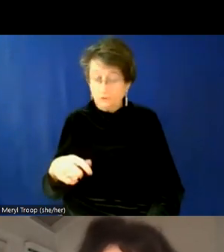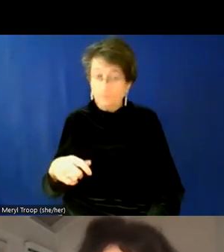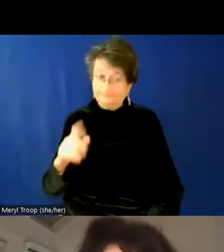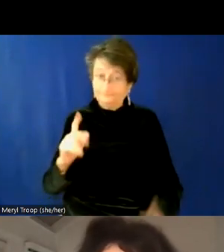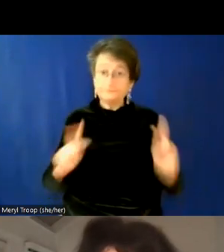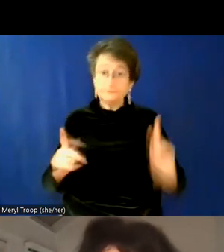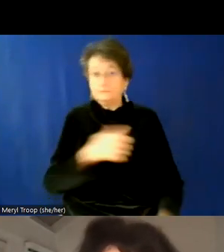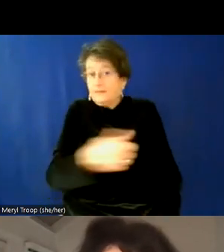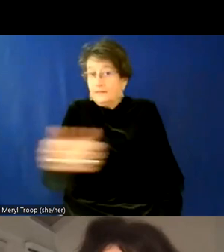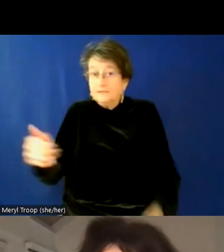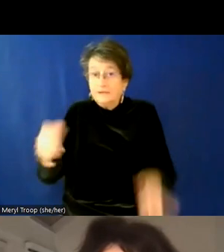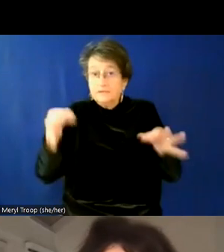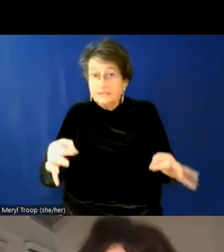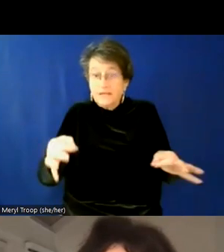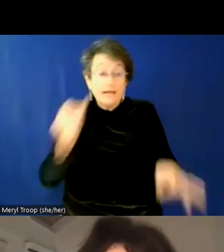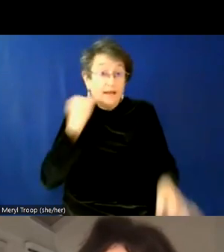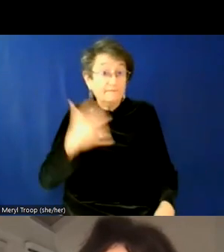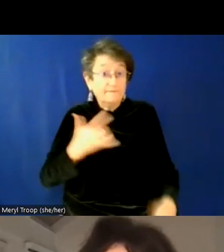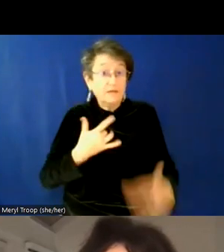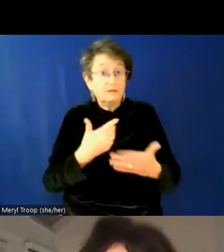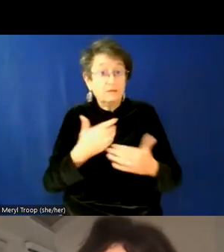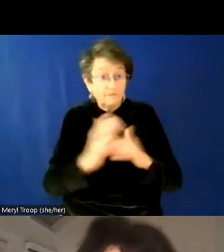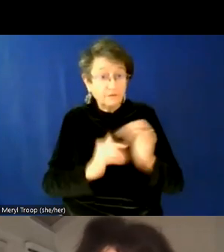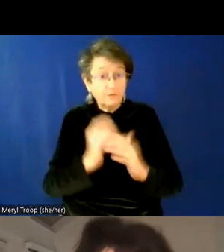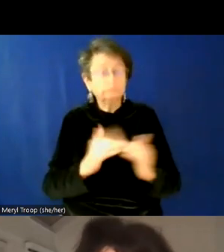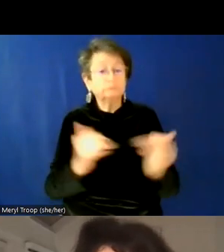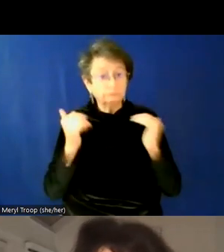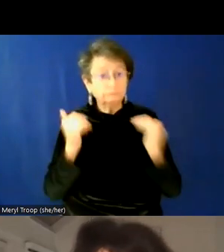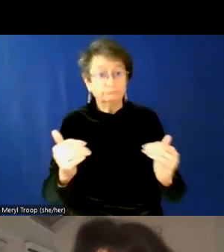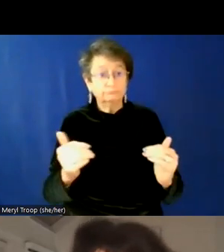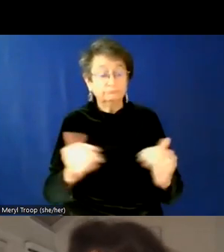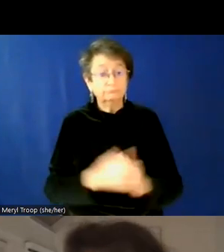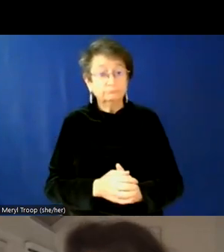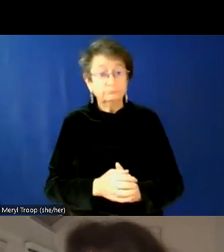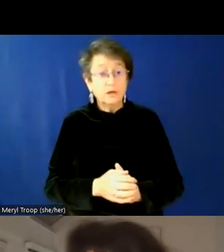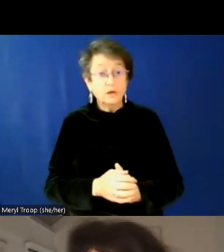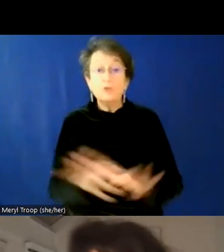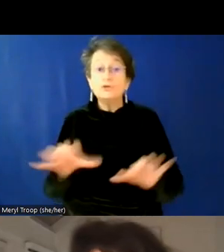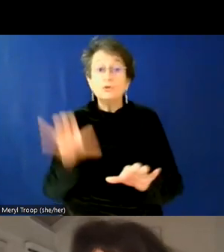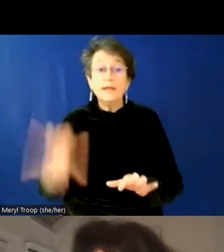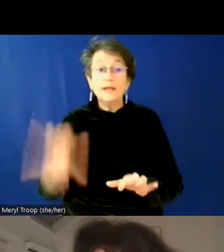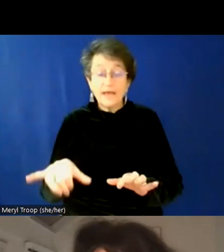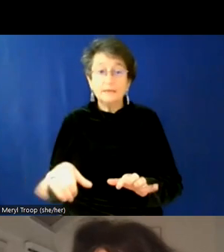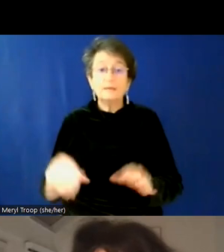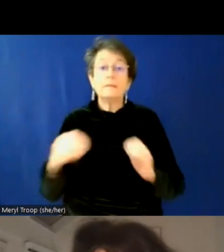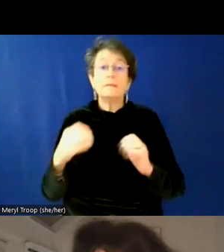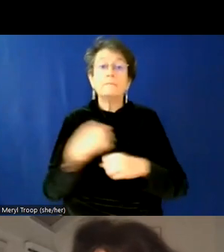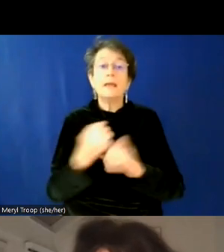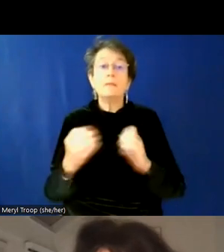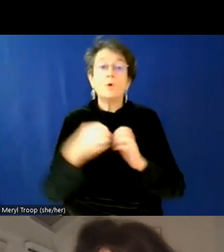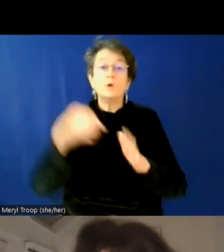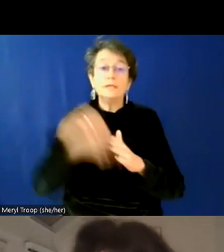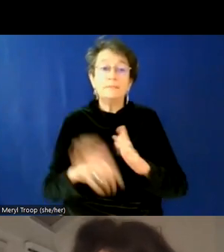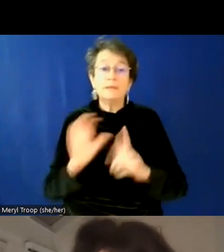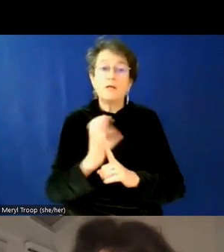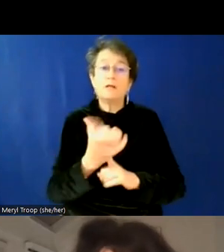place, uh, when they're comfortable. So doing this is certainly deepened the culture of belonging. I would say that that's certainly